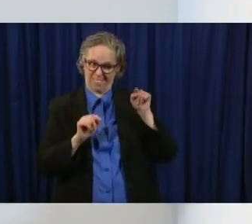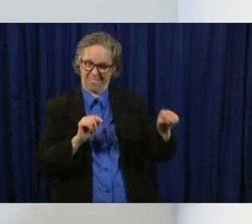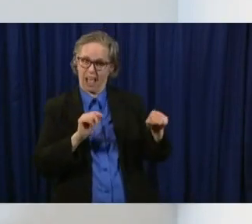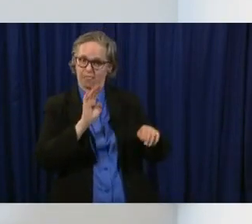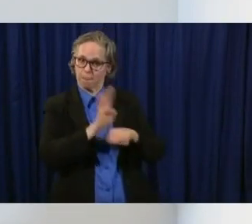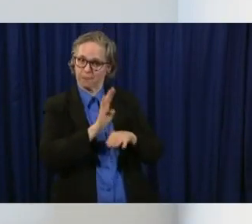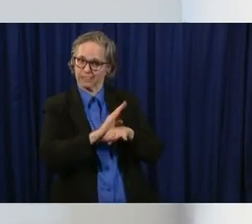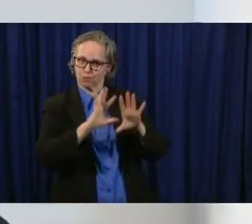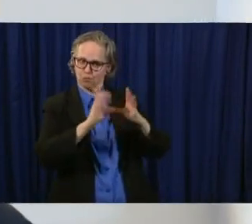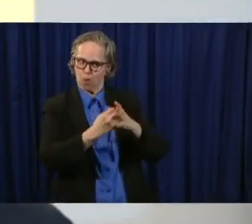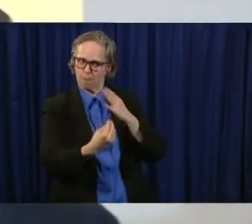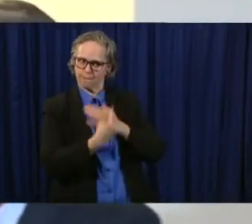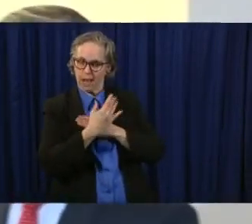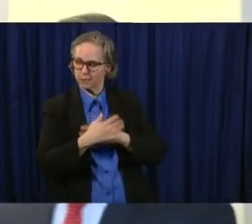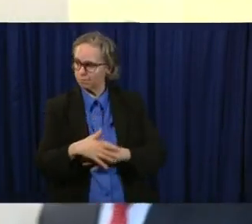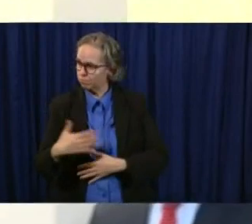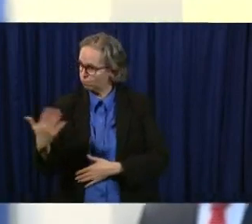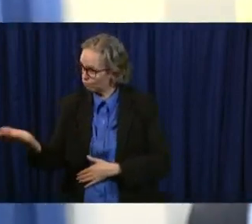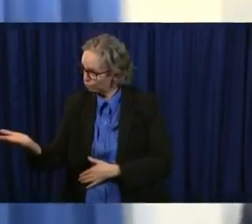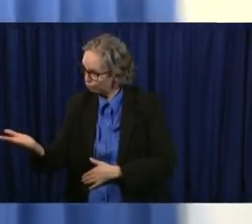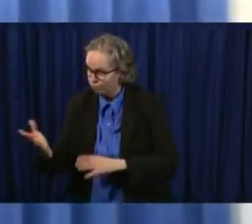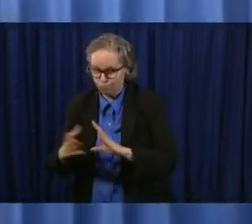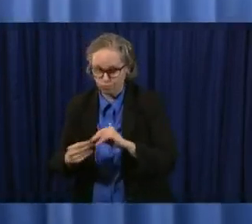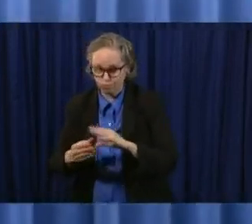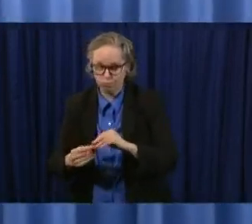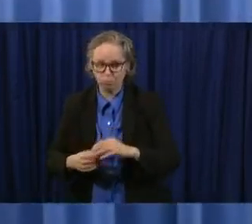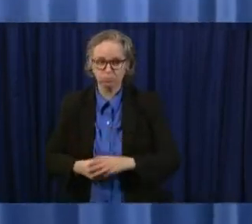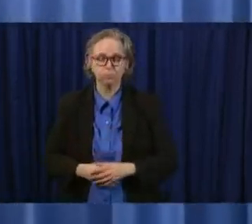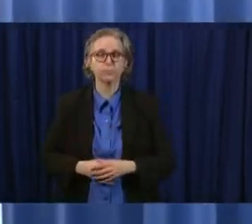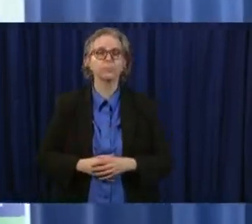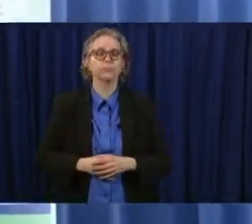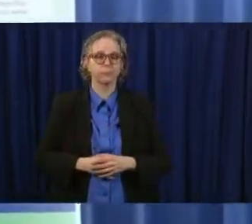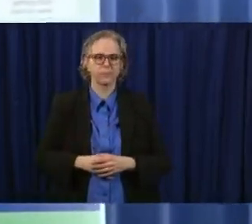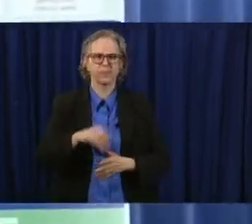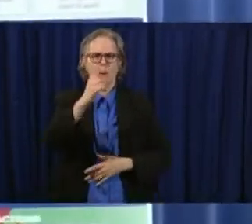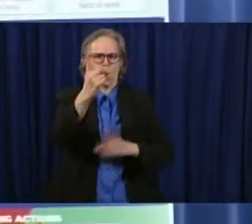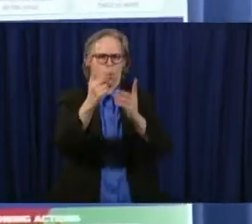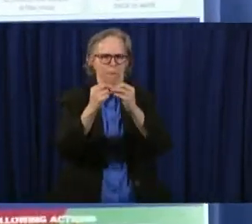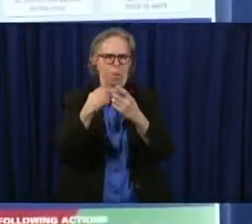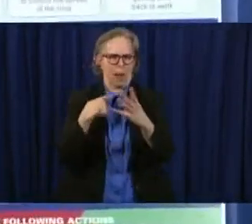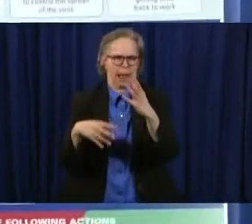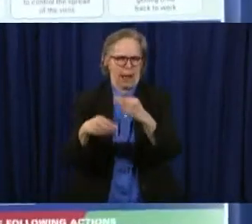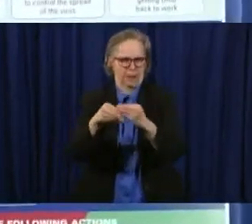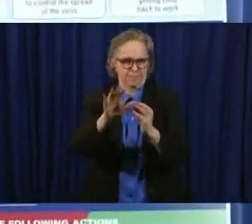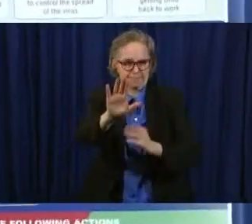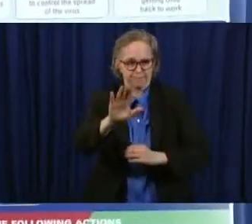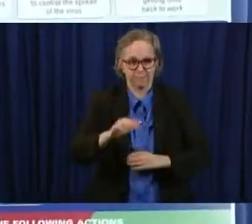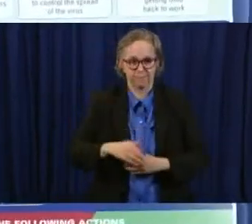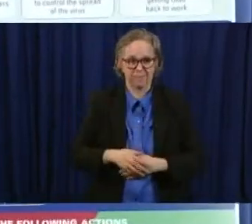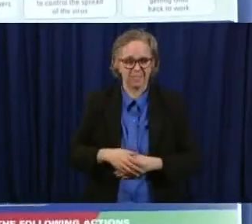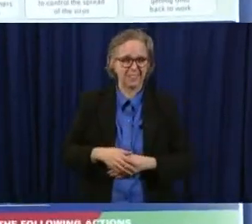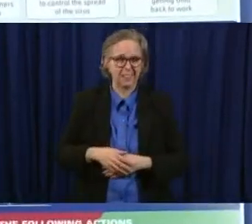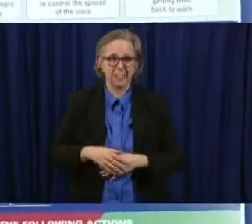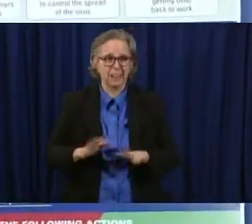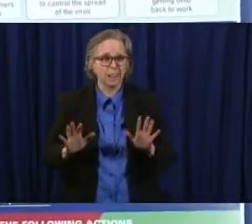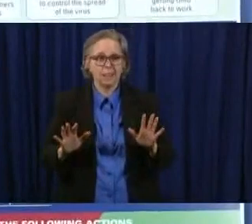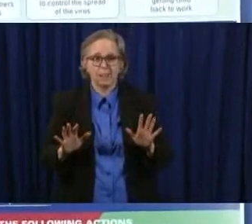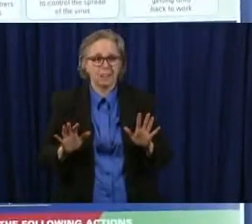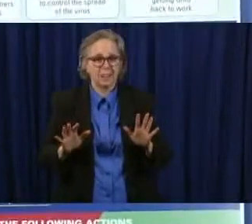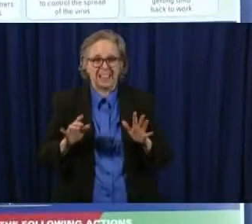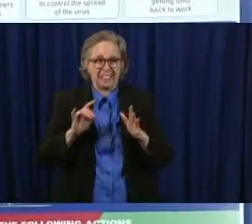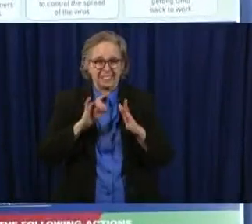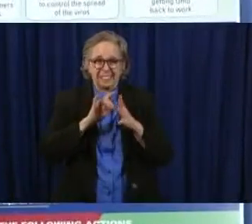may want to add well i just add one thing none of this is going to last forever um